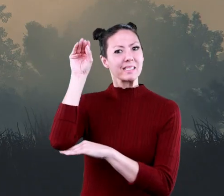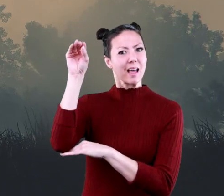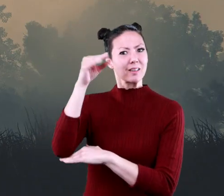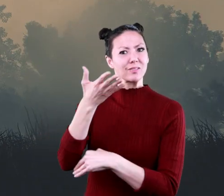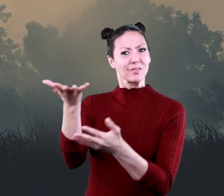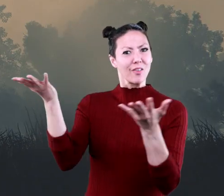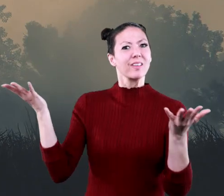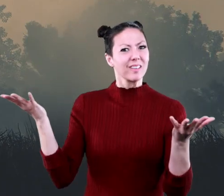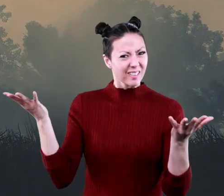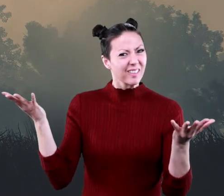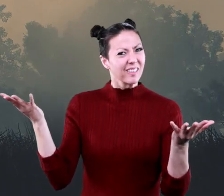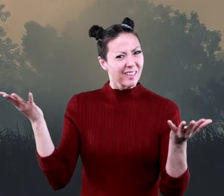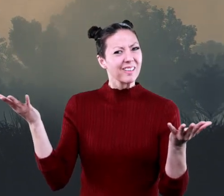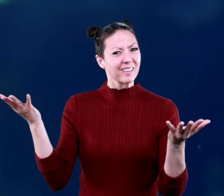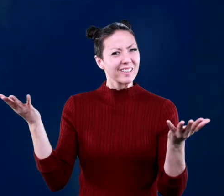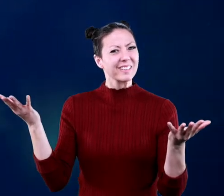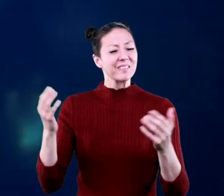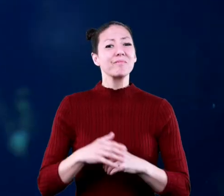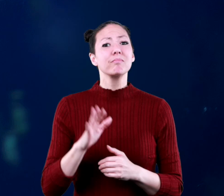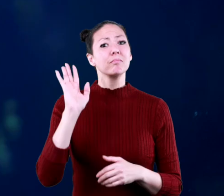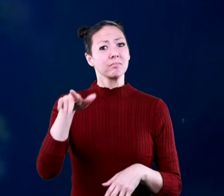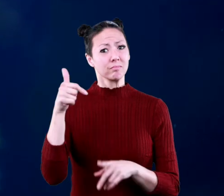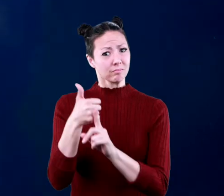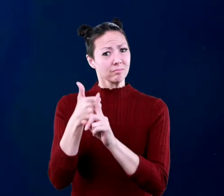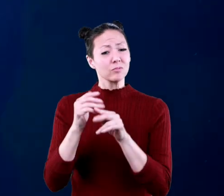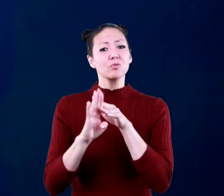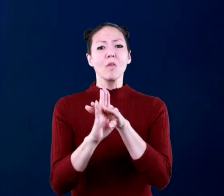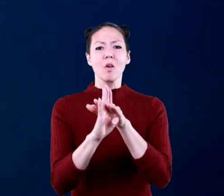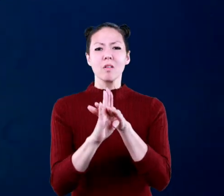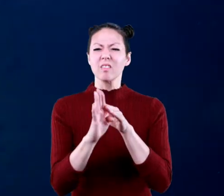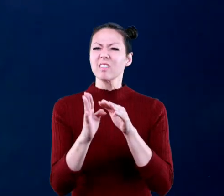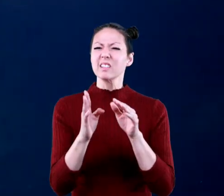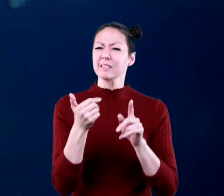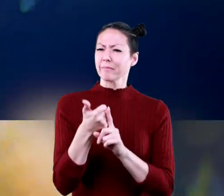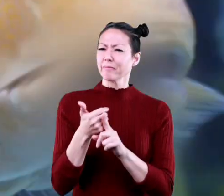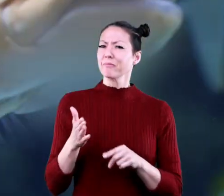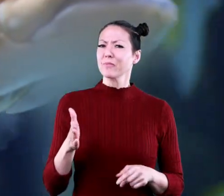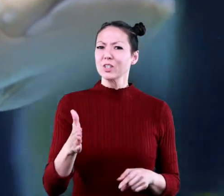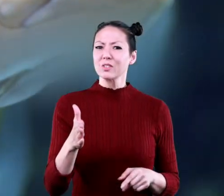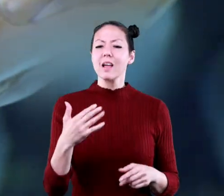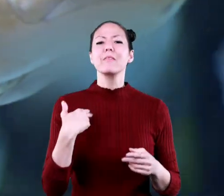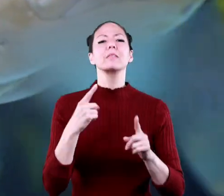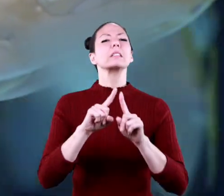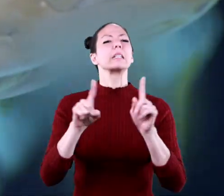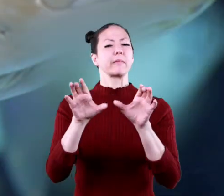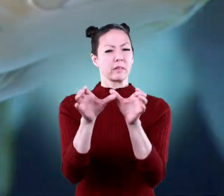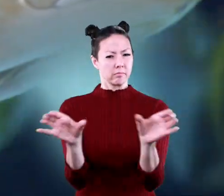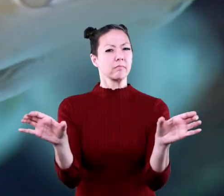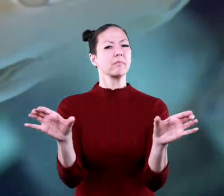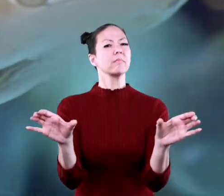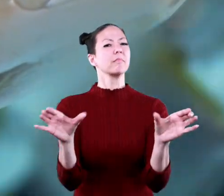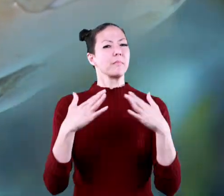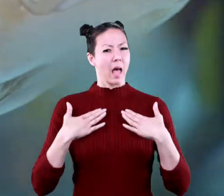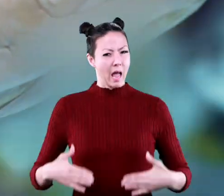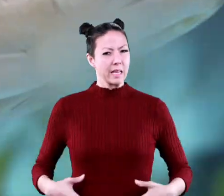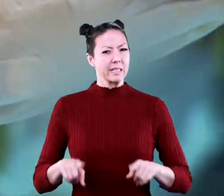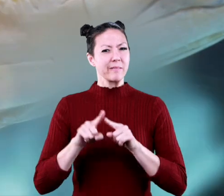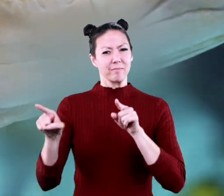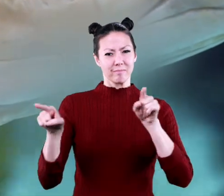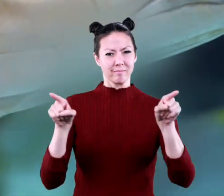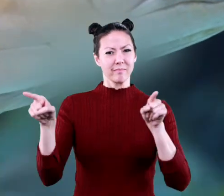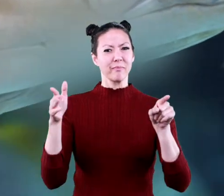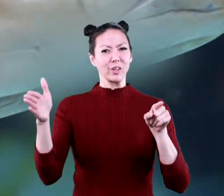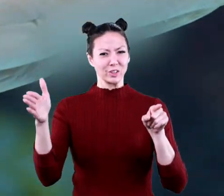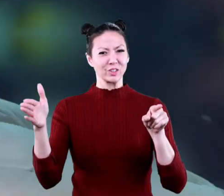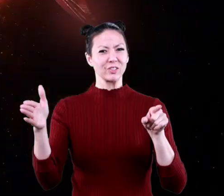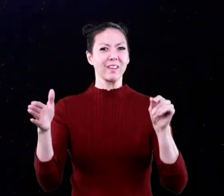dinosaurs. Even though sharks are technically fish, they have distinct differences in their bodies that set them